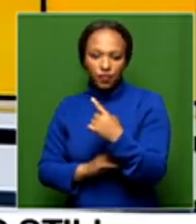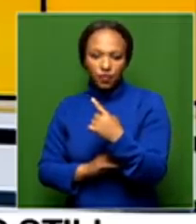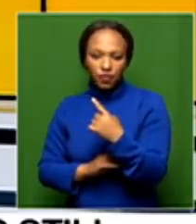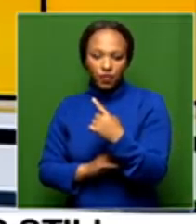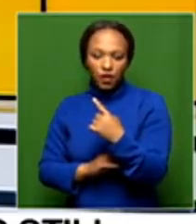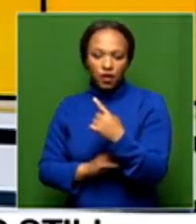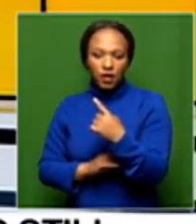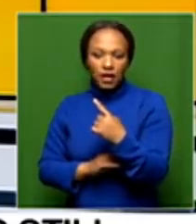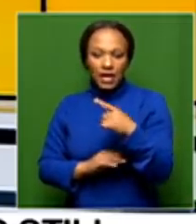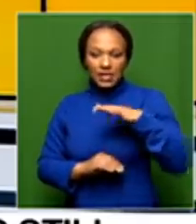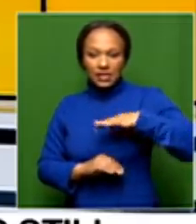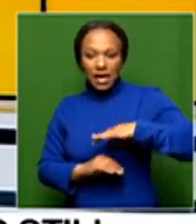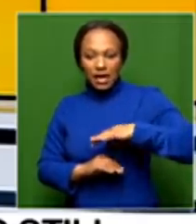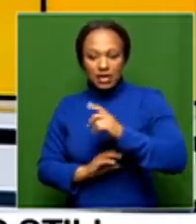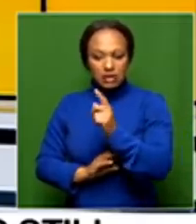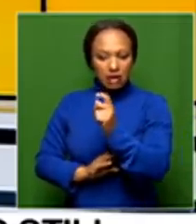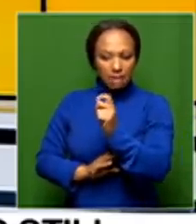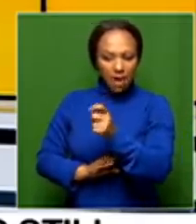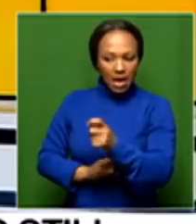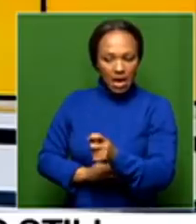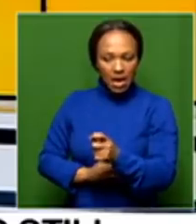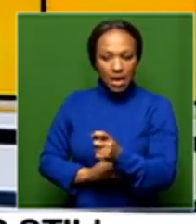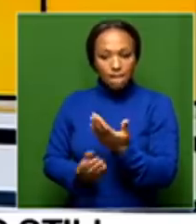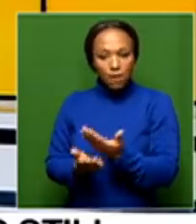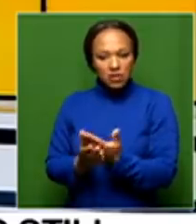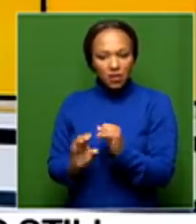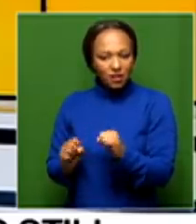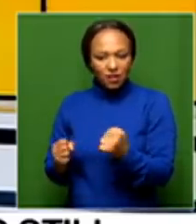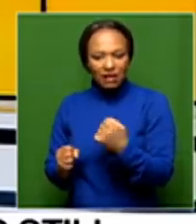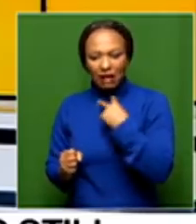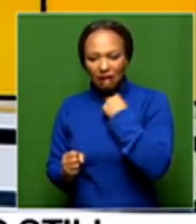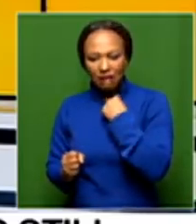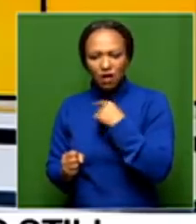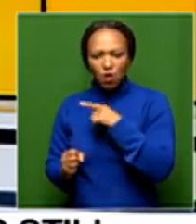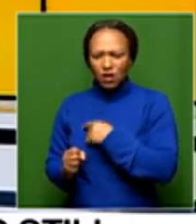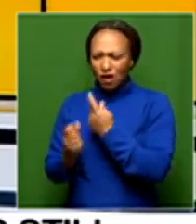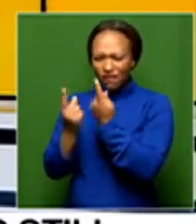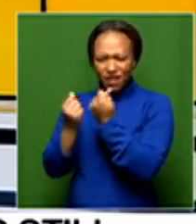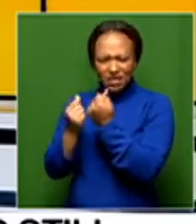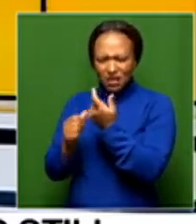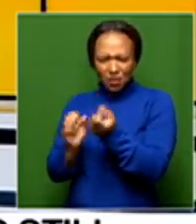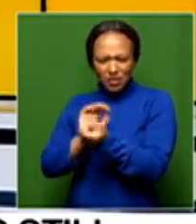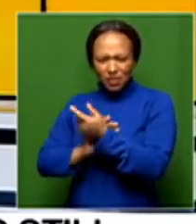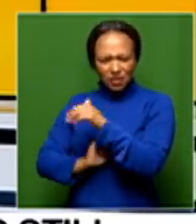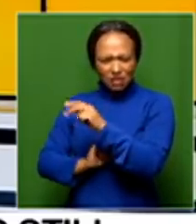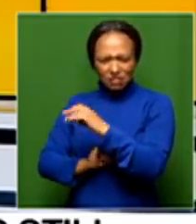salary bill or have not paid their salary bill for the month. What is happening financially now within the ANC?